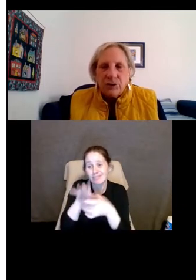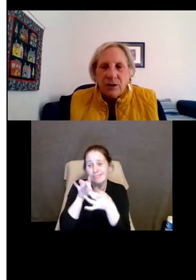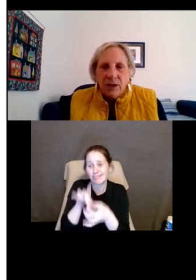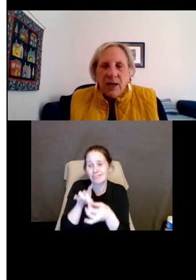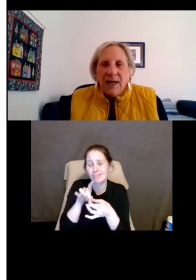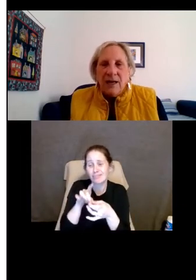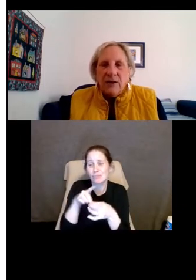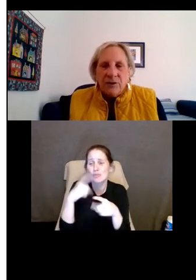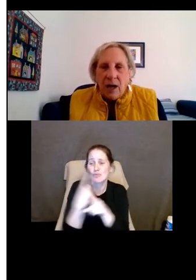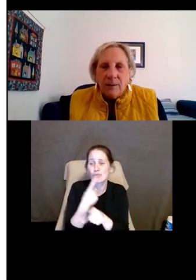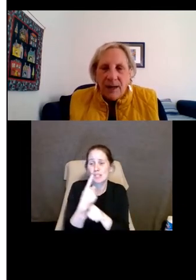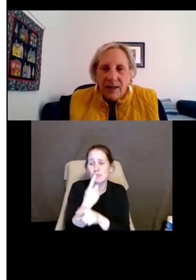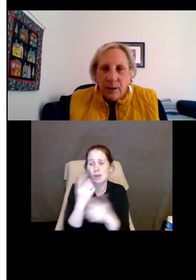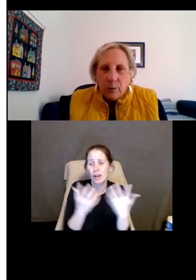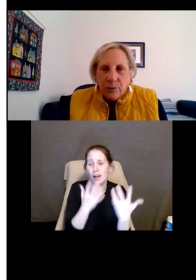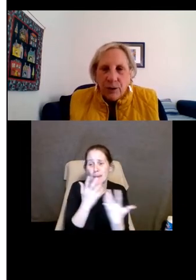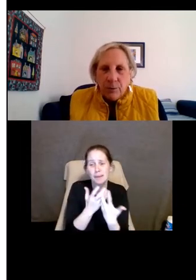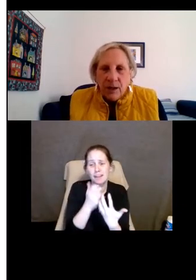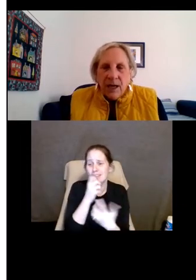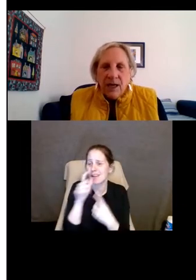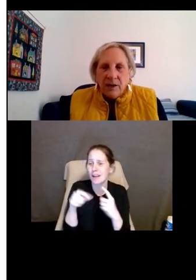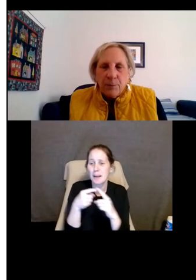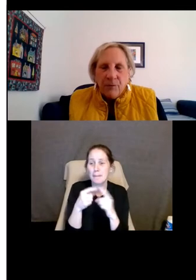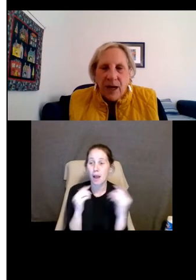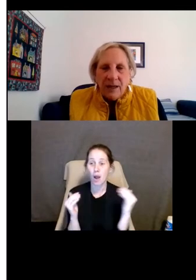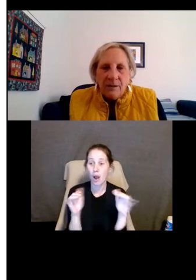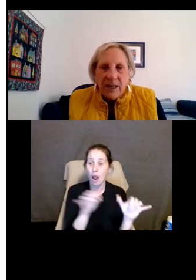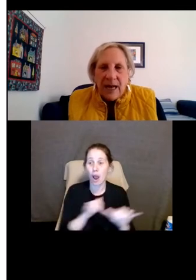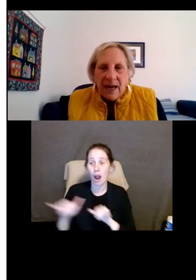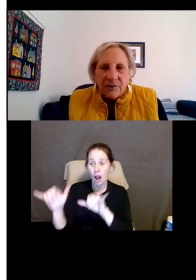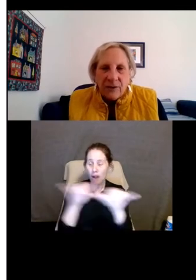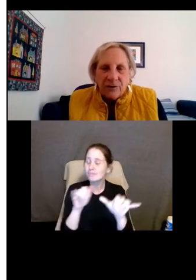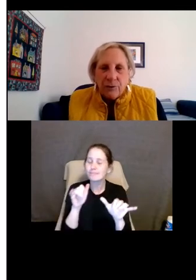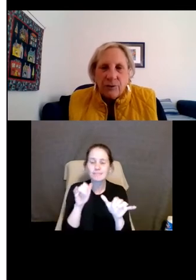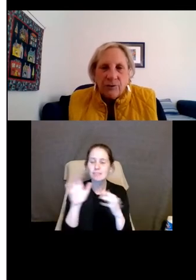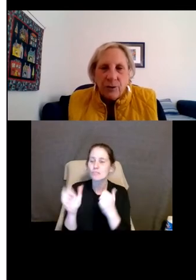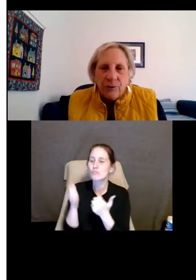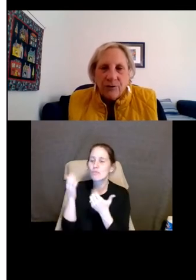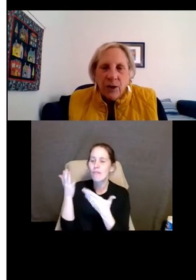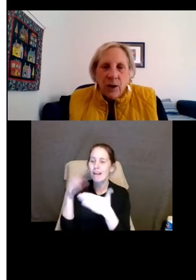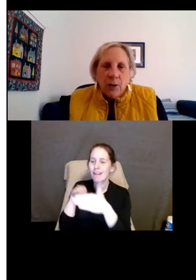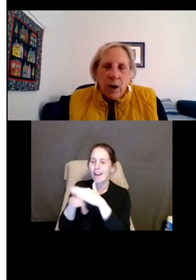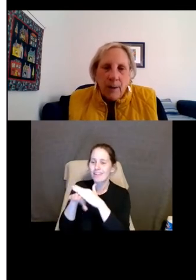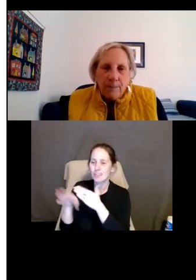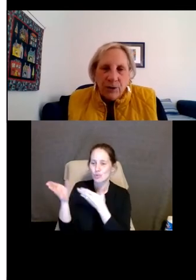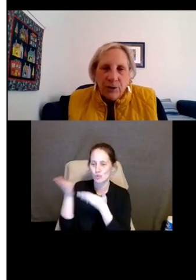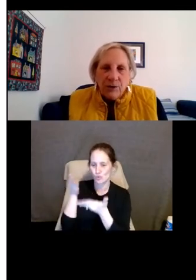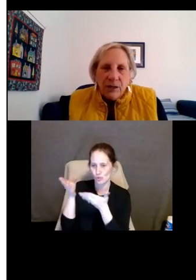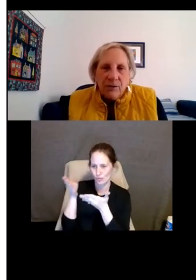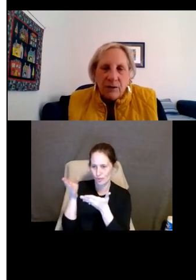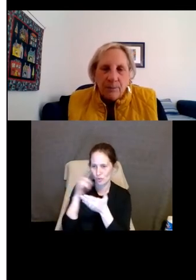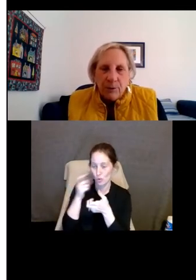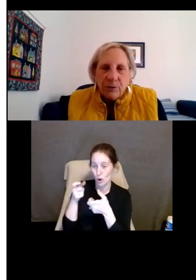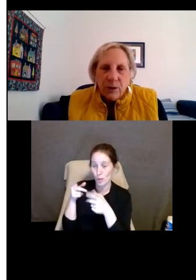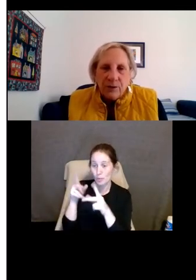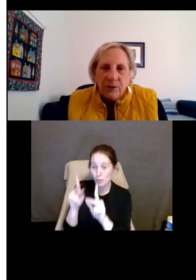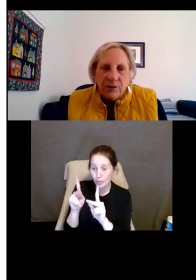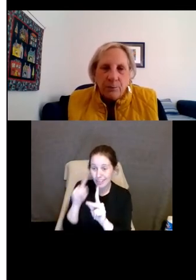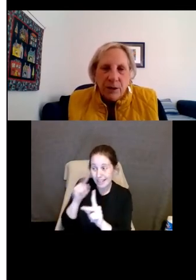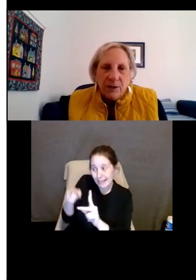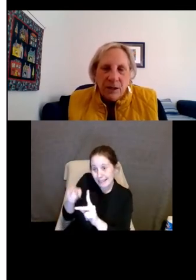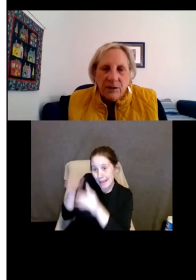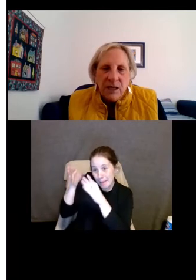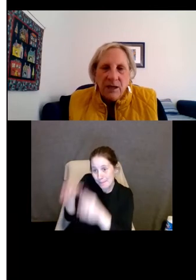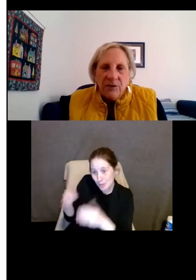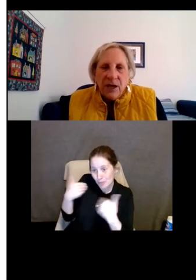accommodation, it is not about equal treatment. It is providing the access to the service or opportunity that the person with